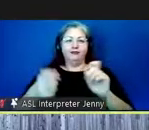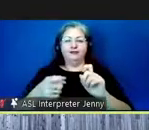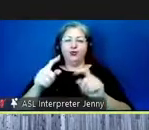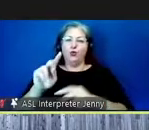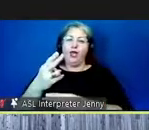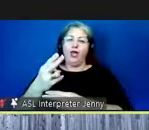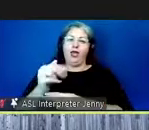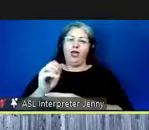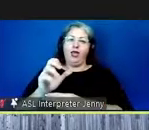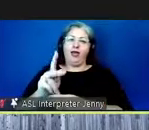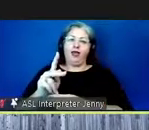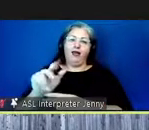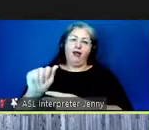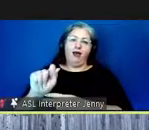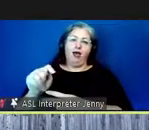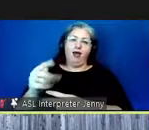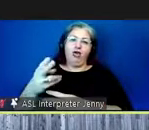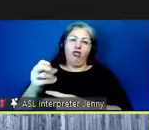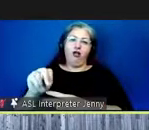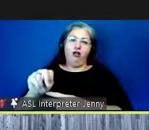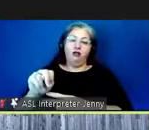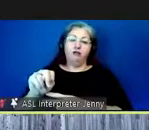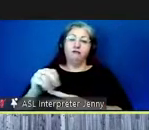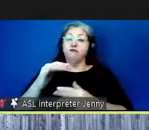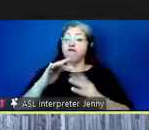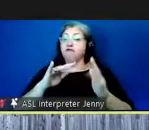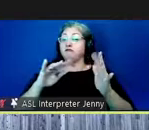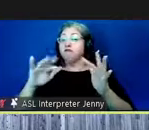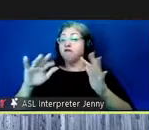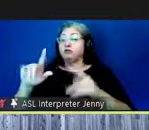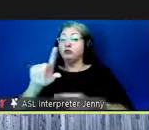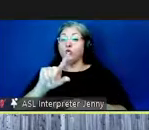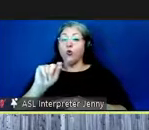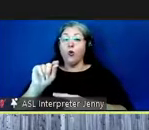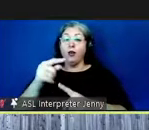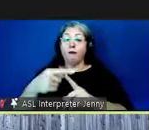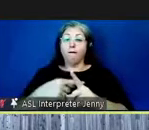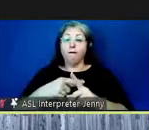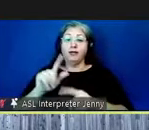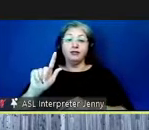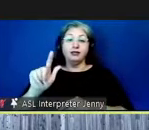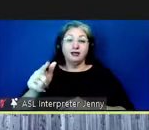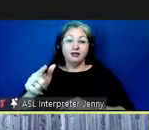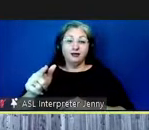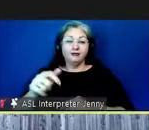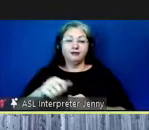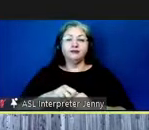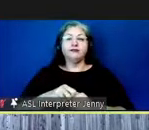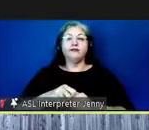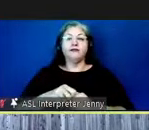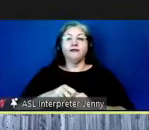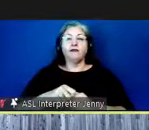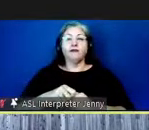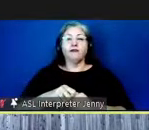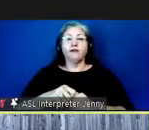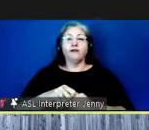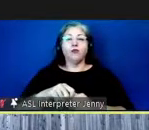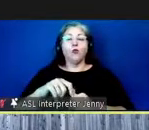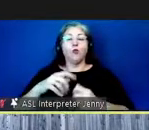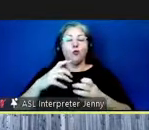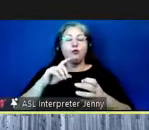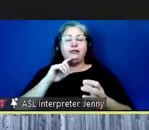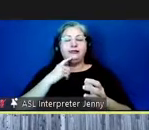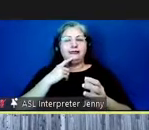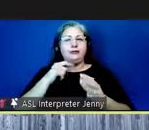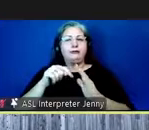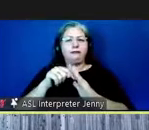and 20 months later um with intense discussions